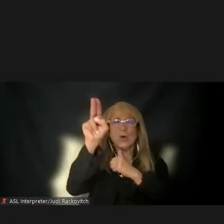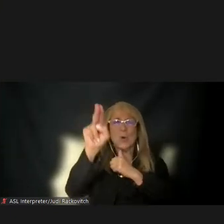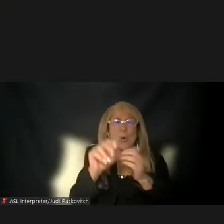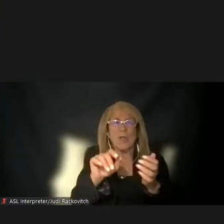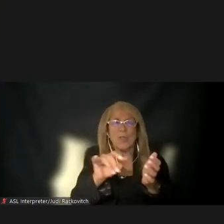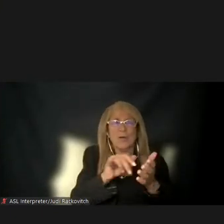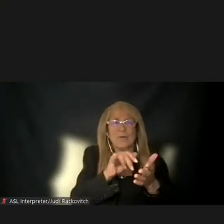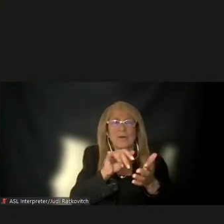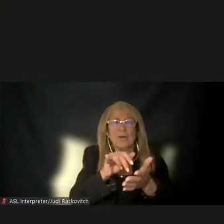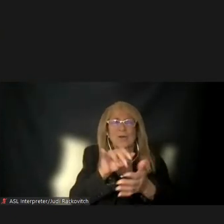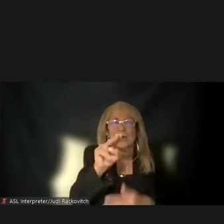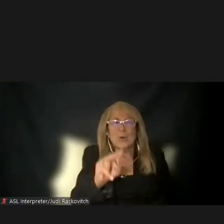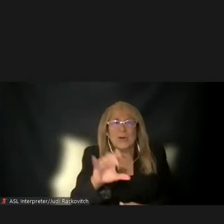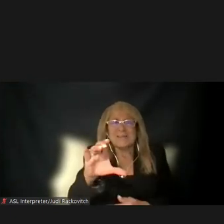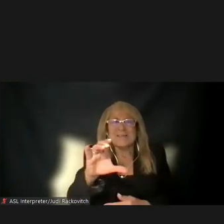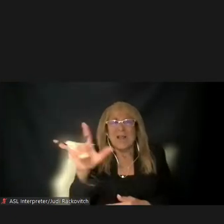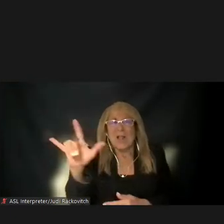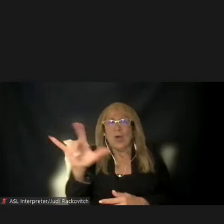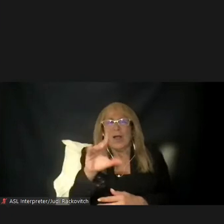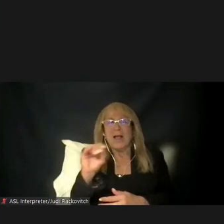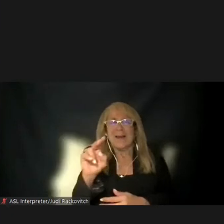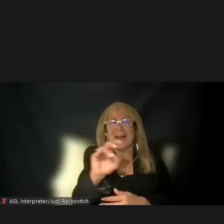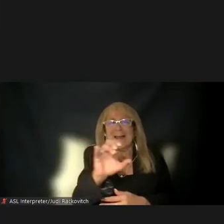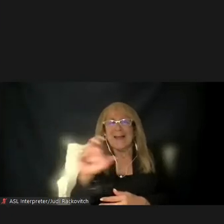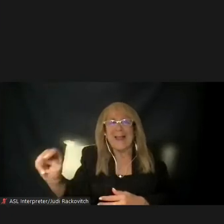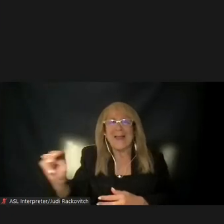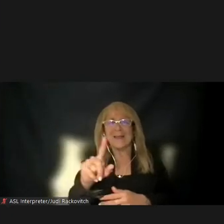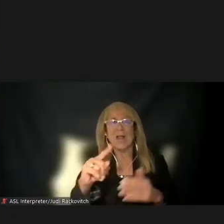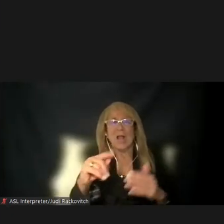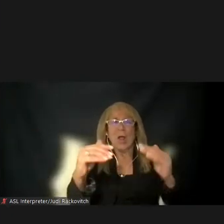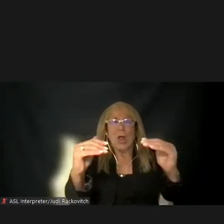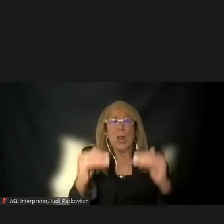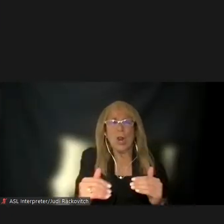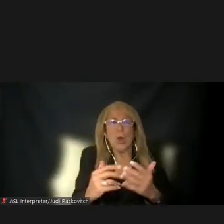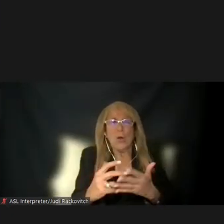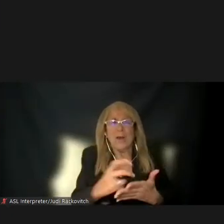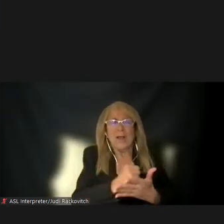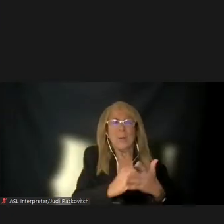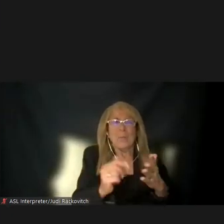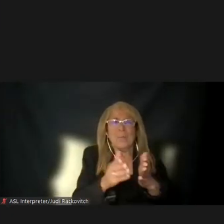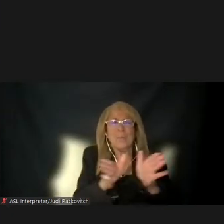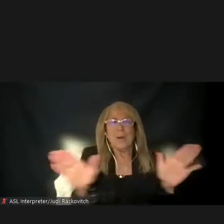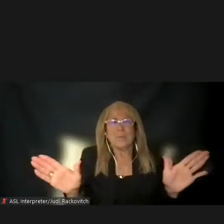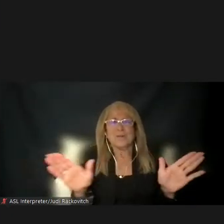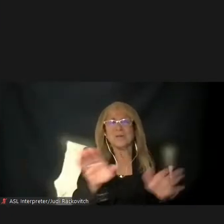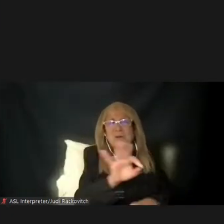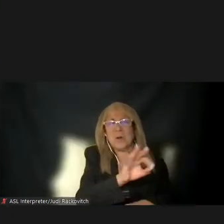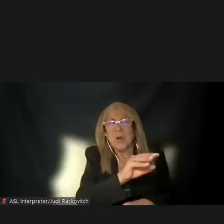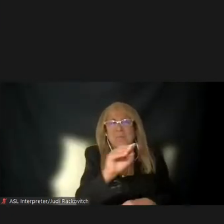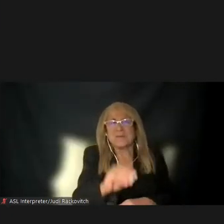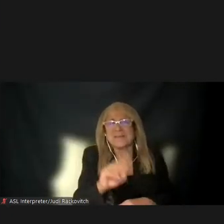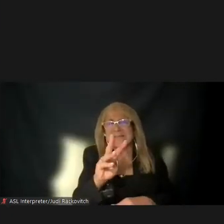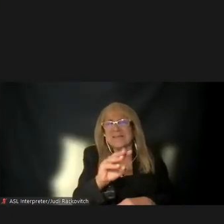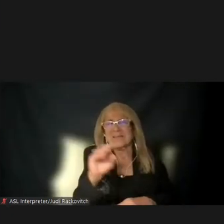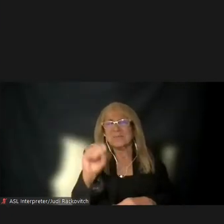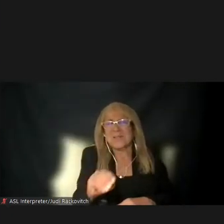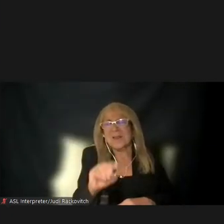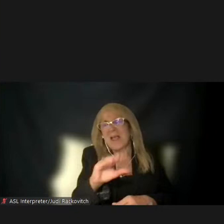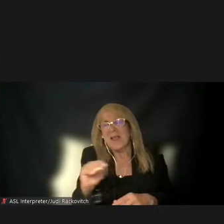Long Island, and in Connecticut, while the low income population represents over 9%, about 6%, and over 10%, respectively.